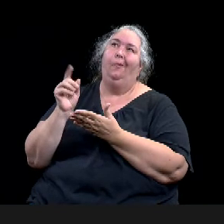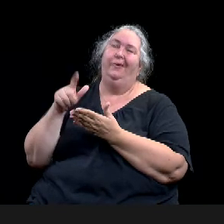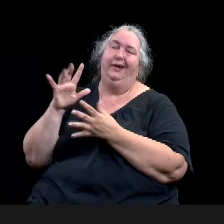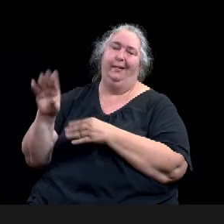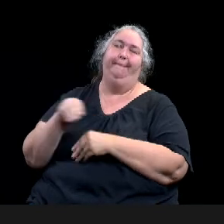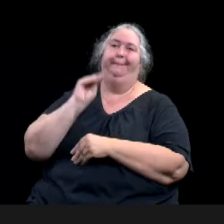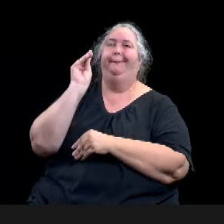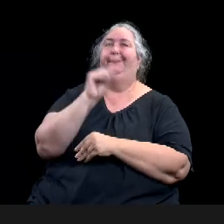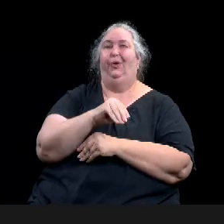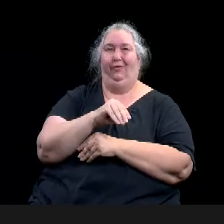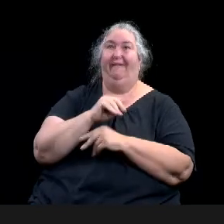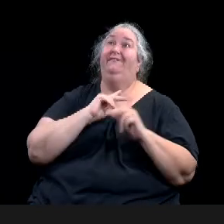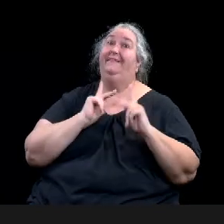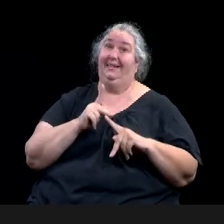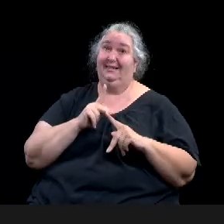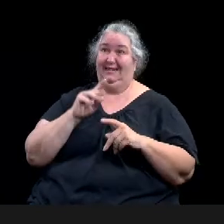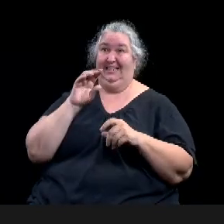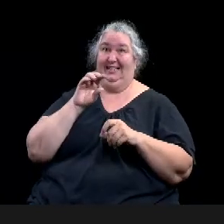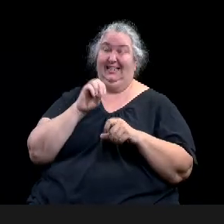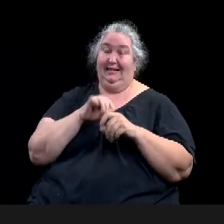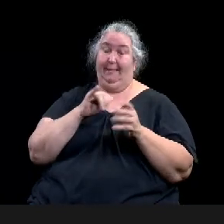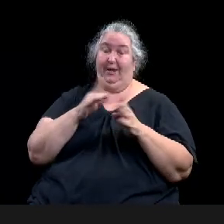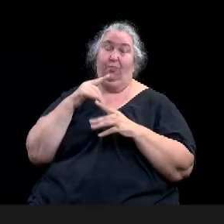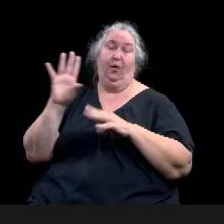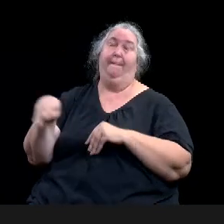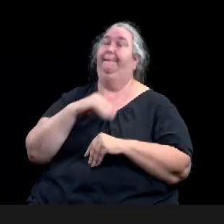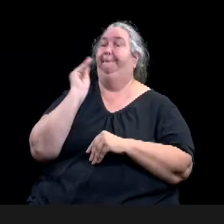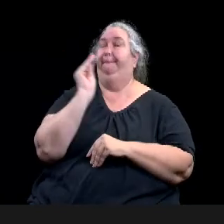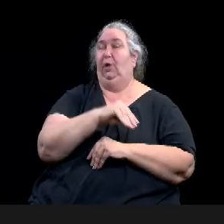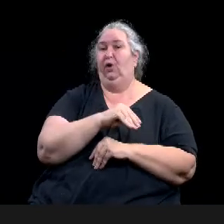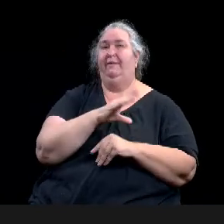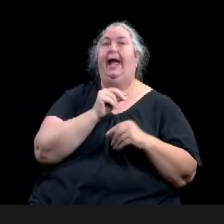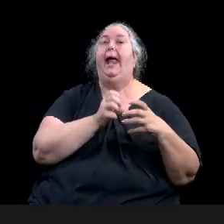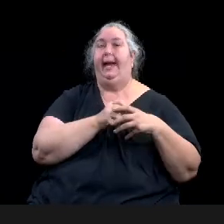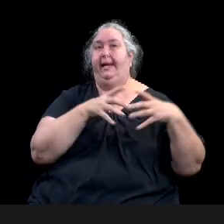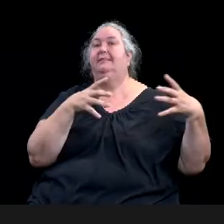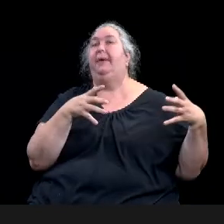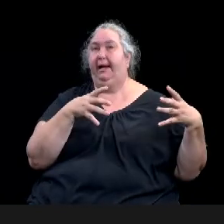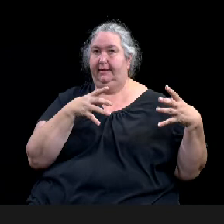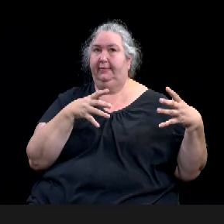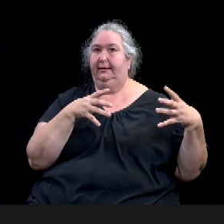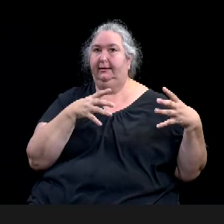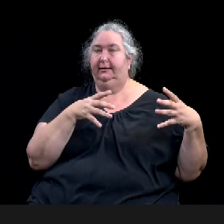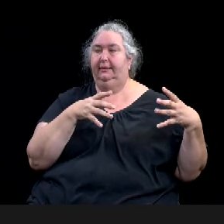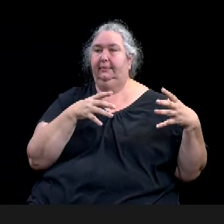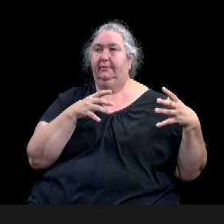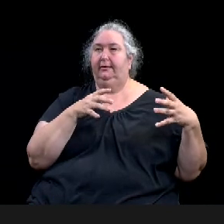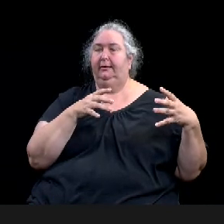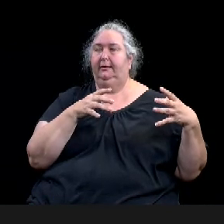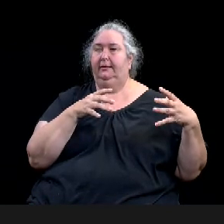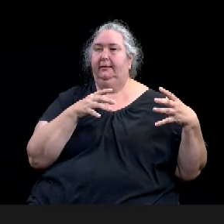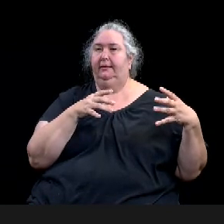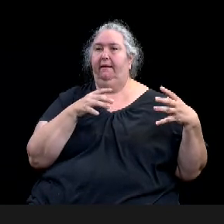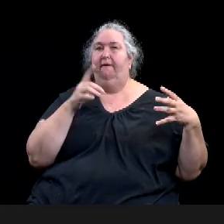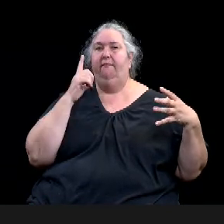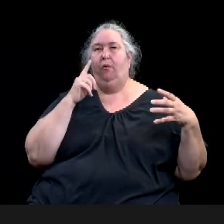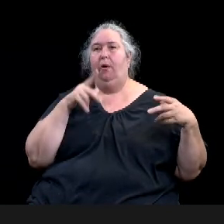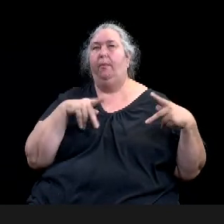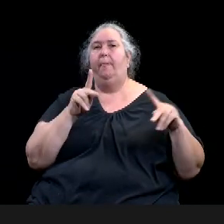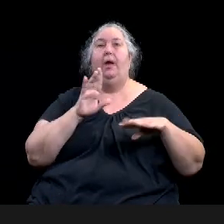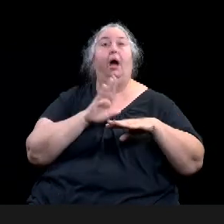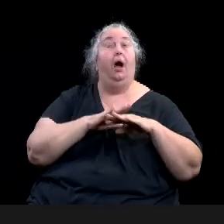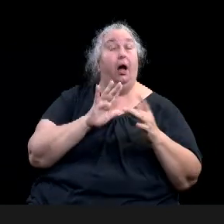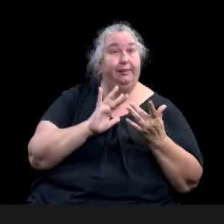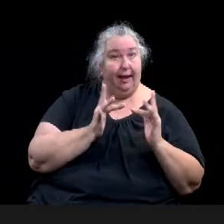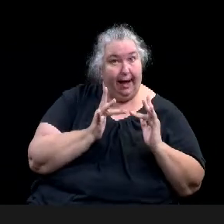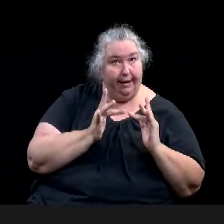permit online commerce. The per caps per guests are not bad, but relocation physically